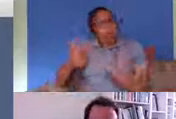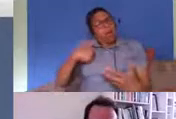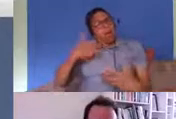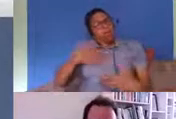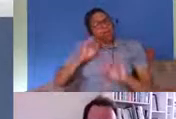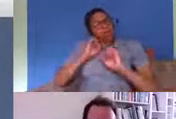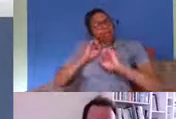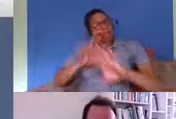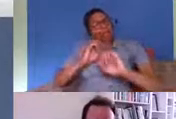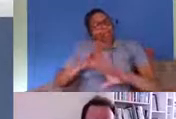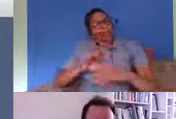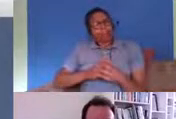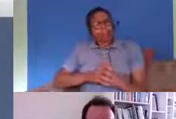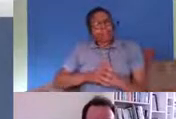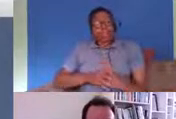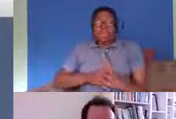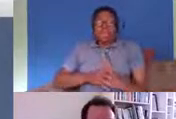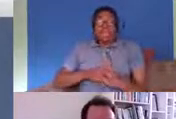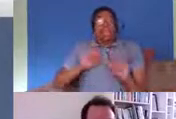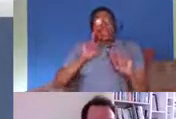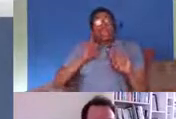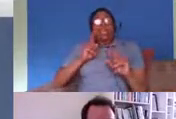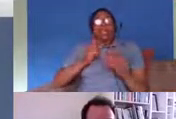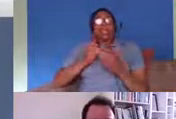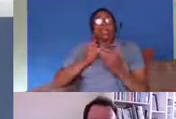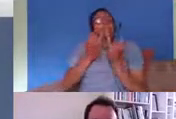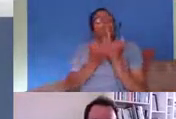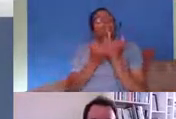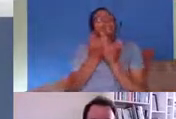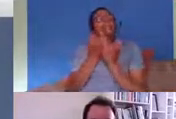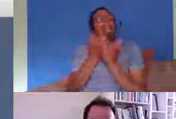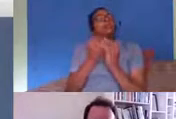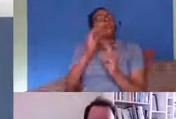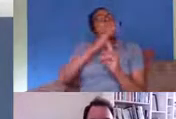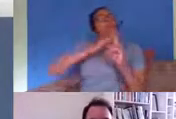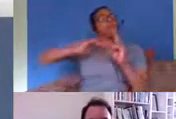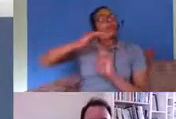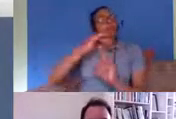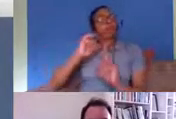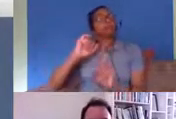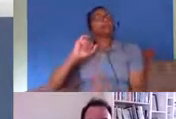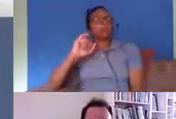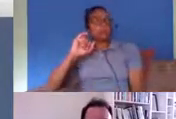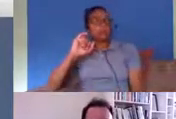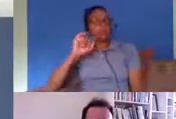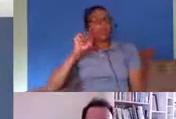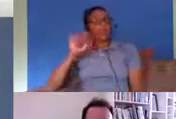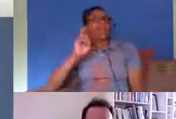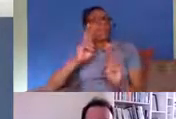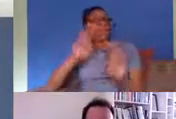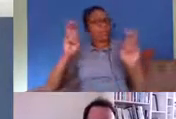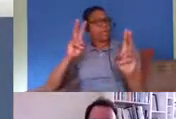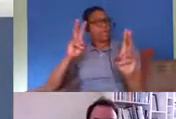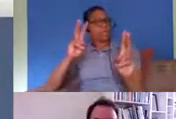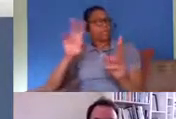infamous now hostile environment um a phrase that was um particularly adopted by theresa may